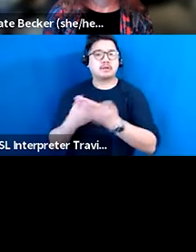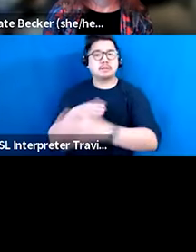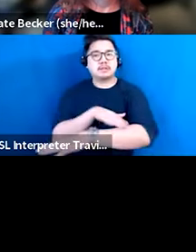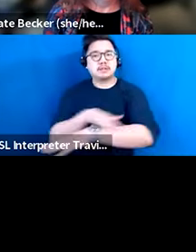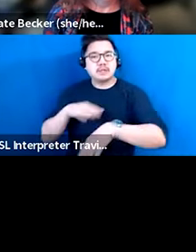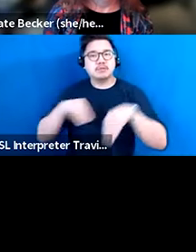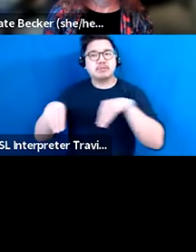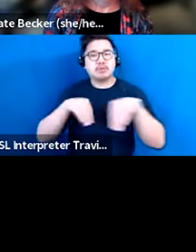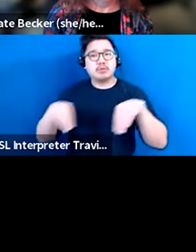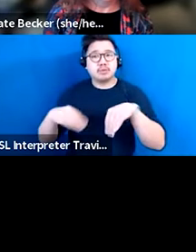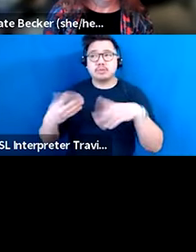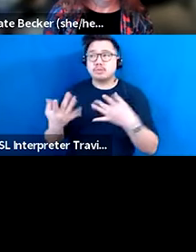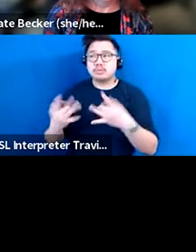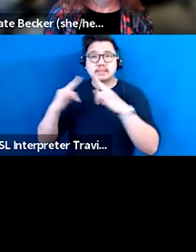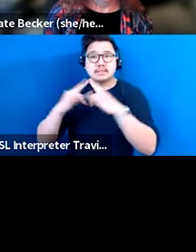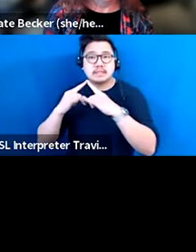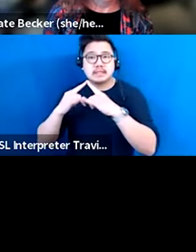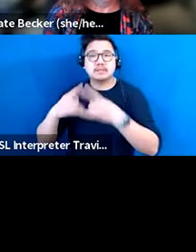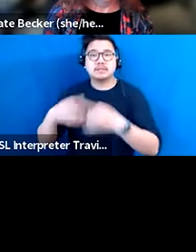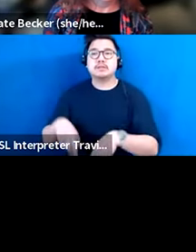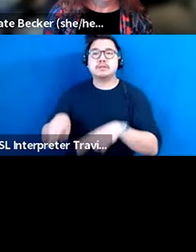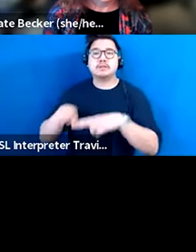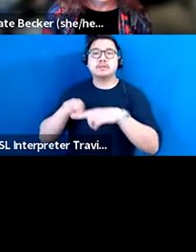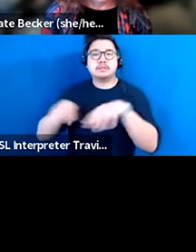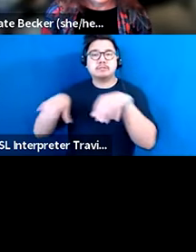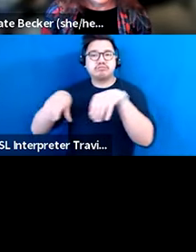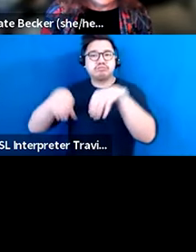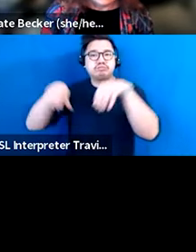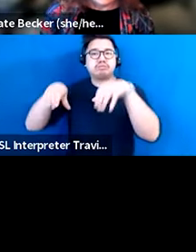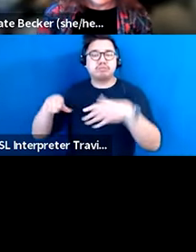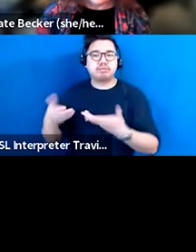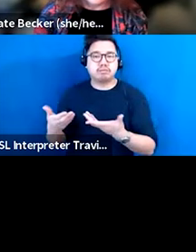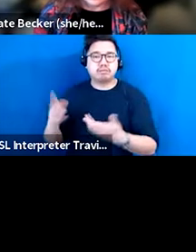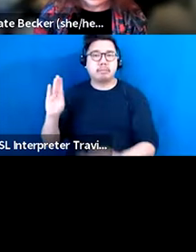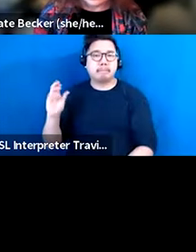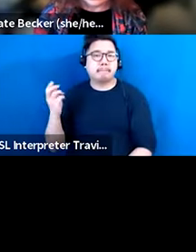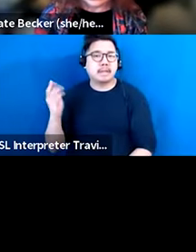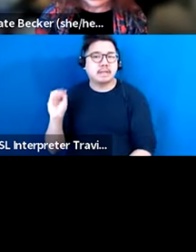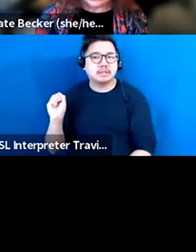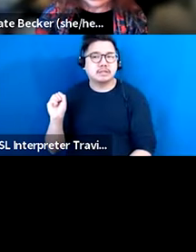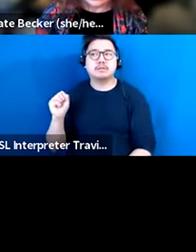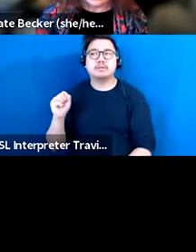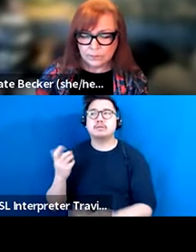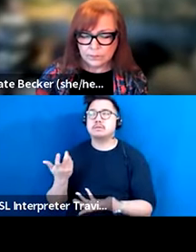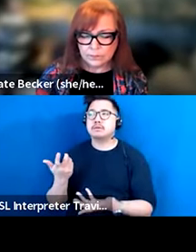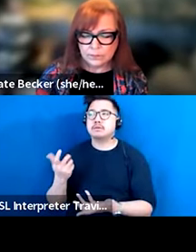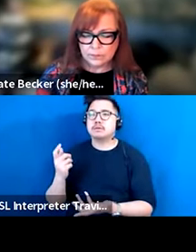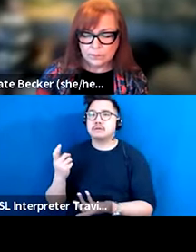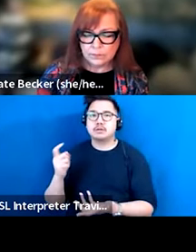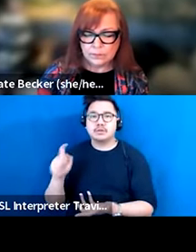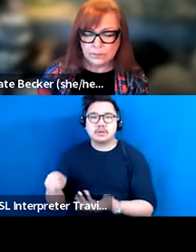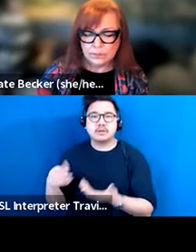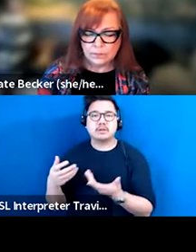tent? Is that smaller, you know, flexible performance